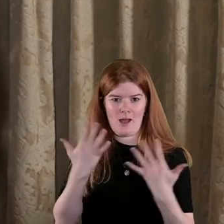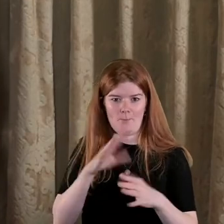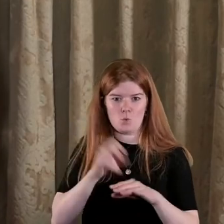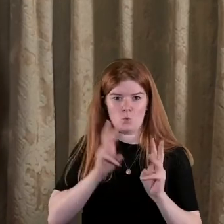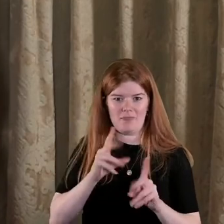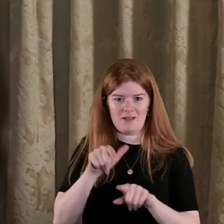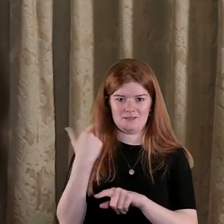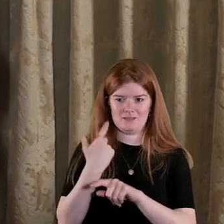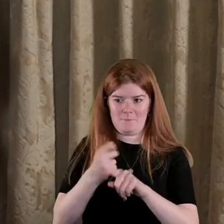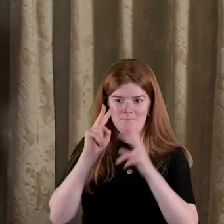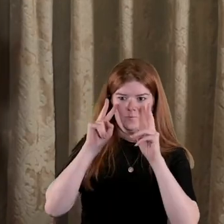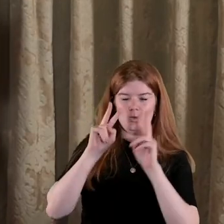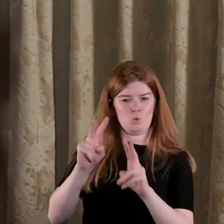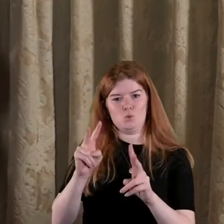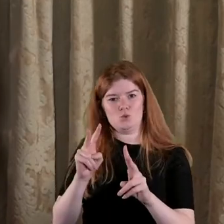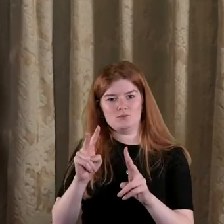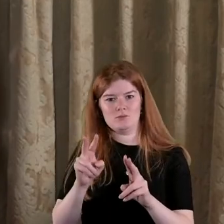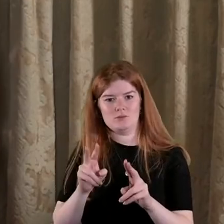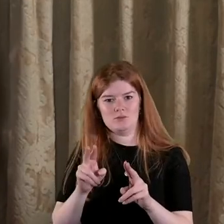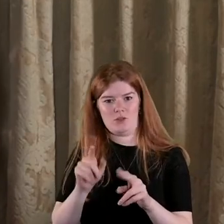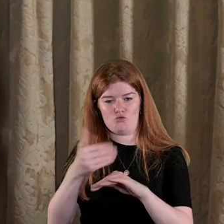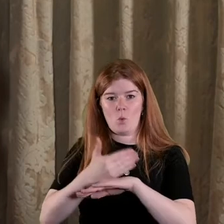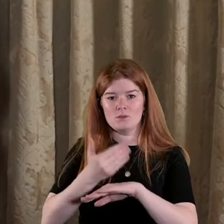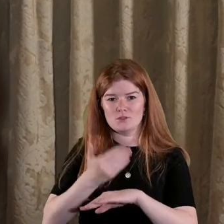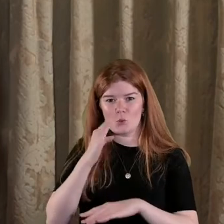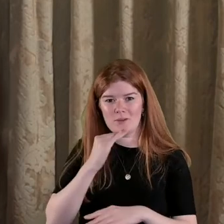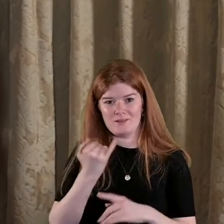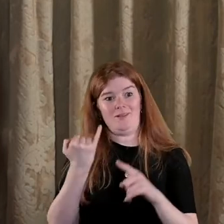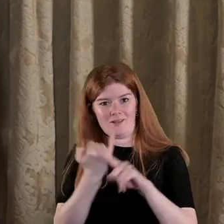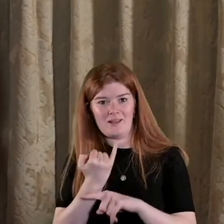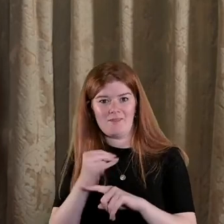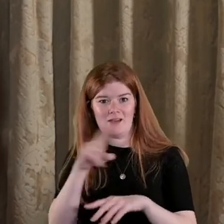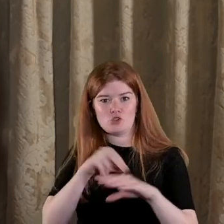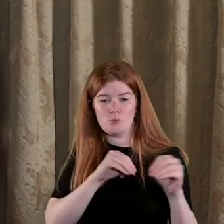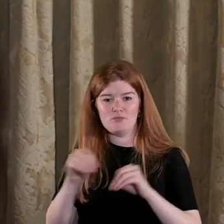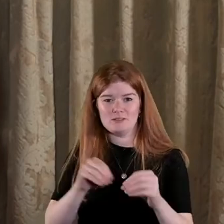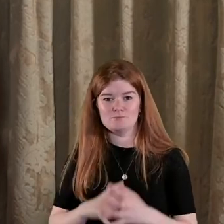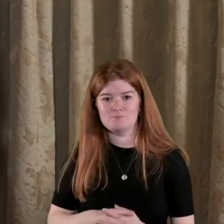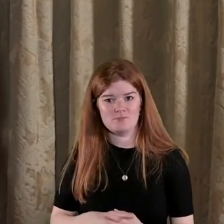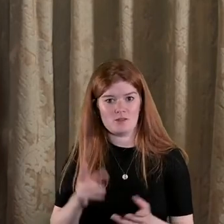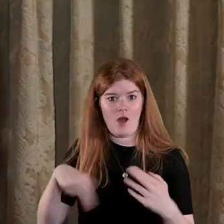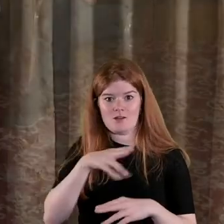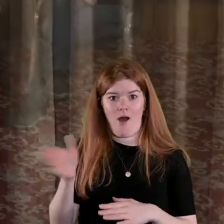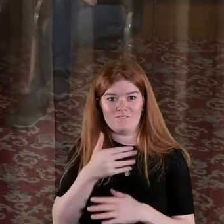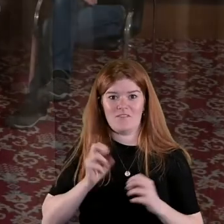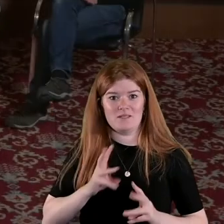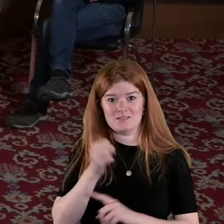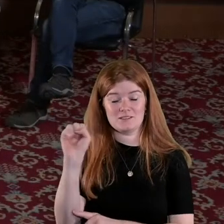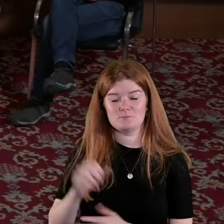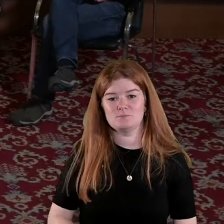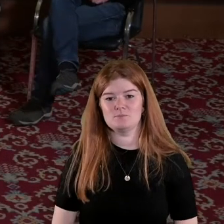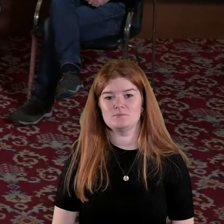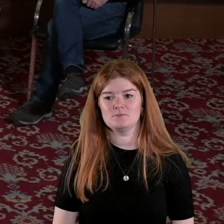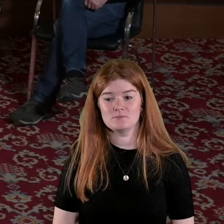the time would have seen the appropriateness of their roles you know within the national movement you know they weren't all feminists very good